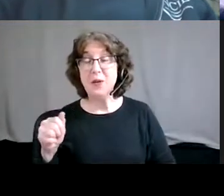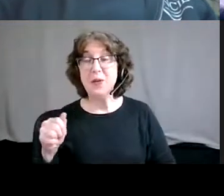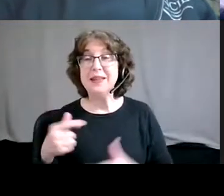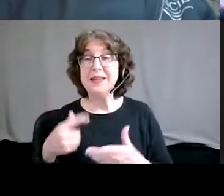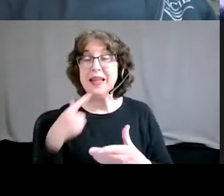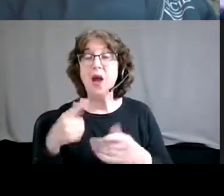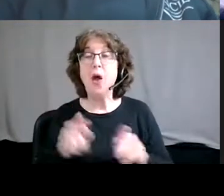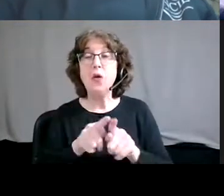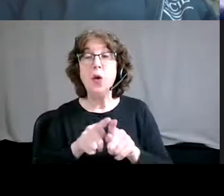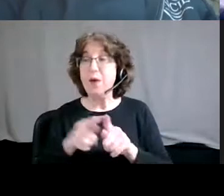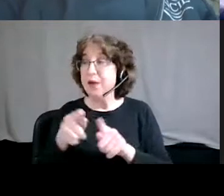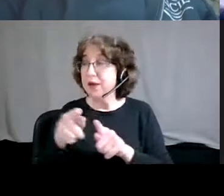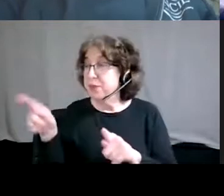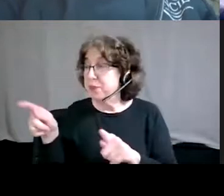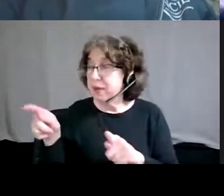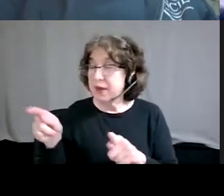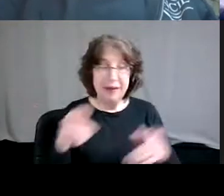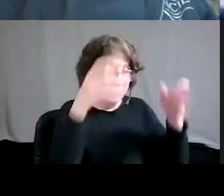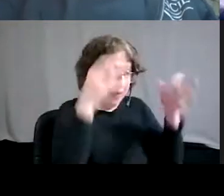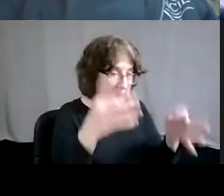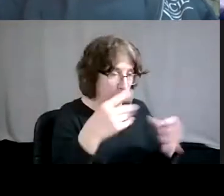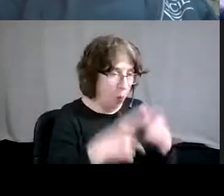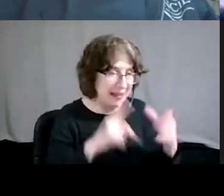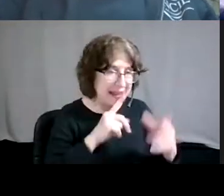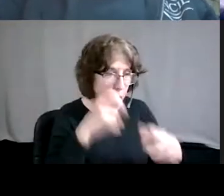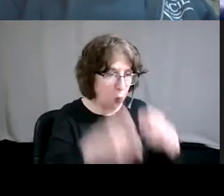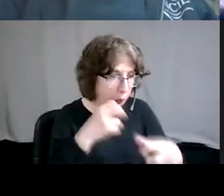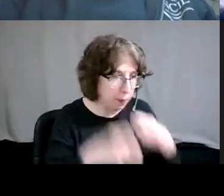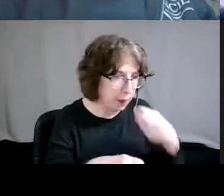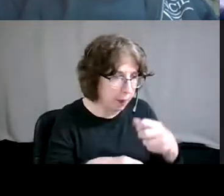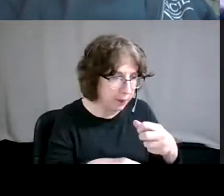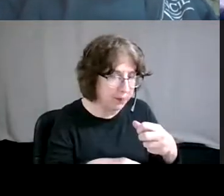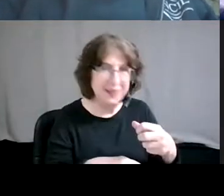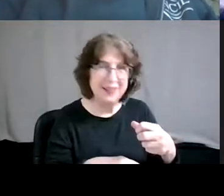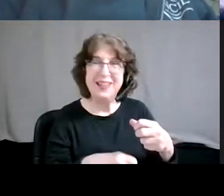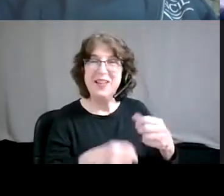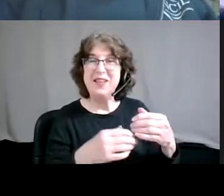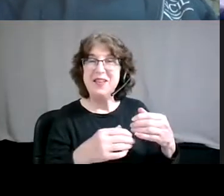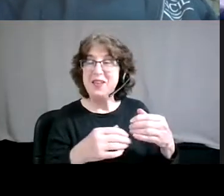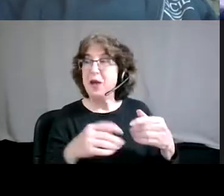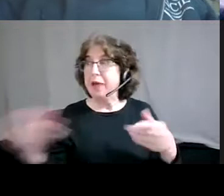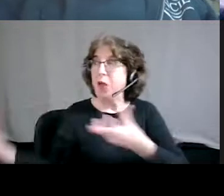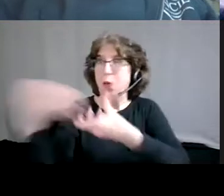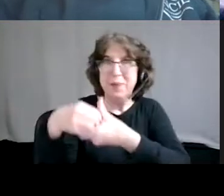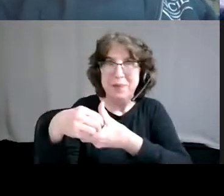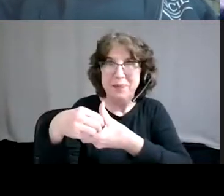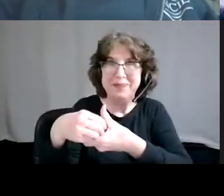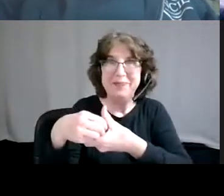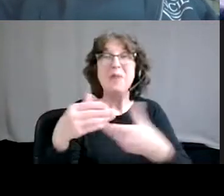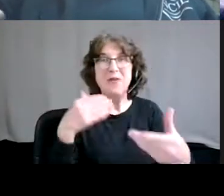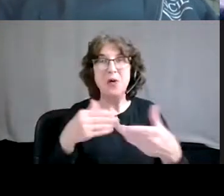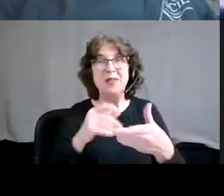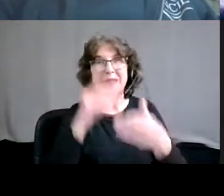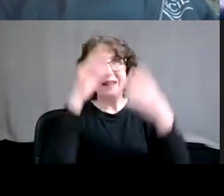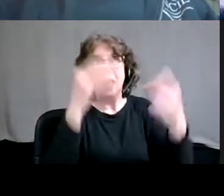also including them in, in deciding, well, what is the actual problem that you're creating the policy for is necessary. Um, but again, it